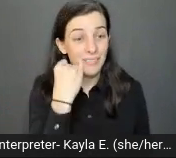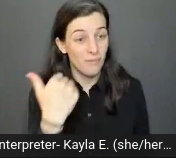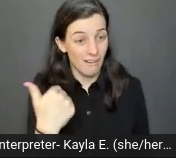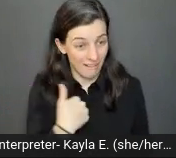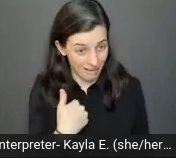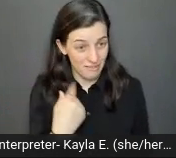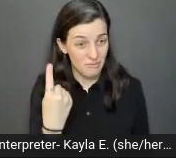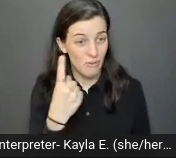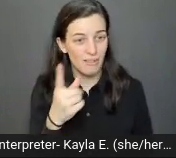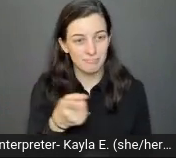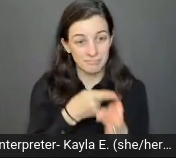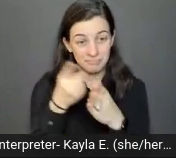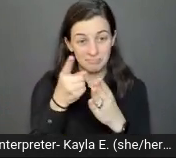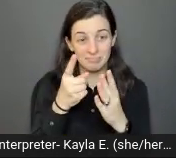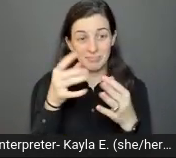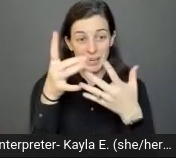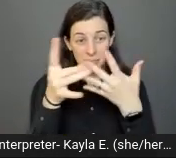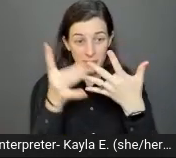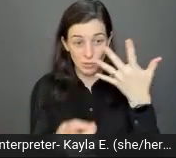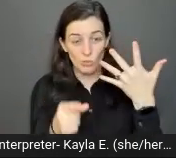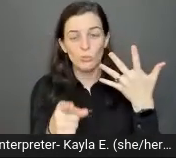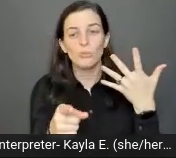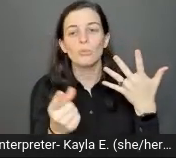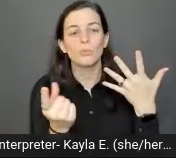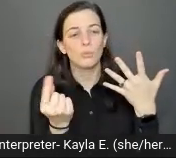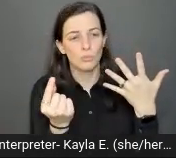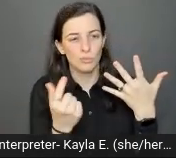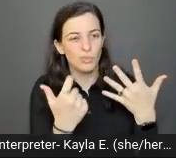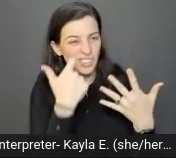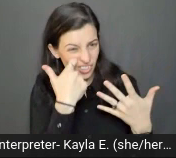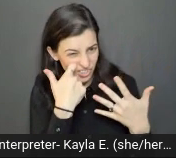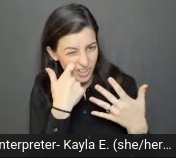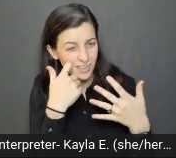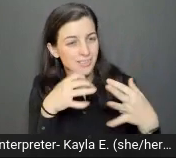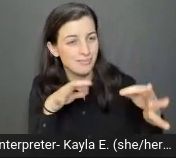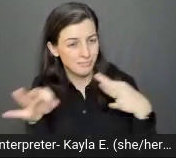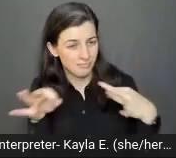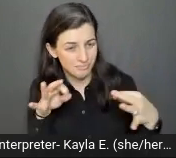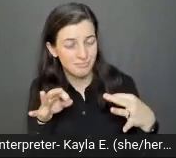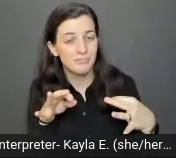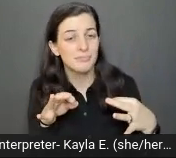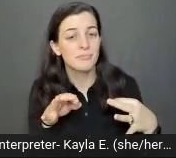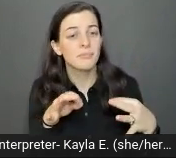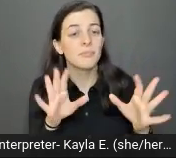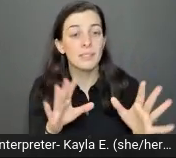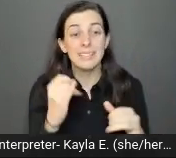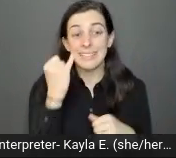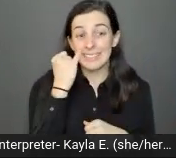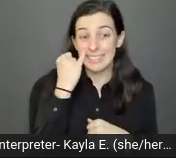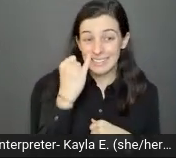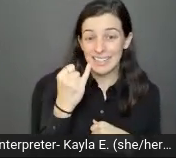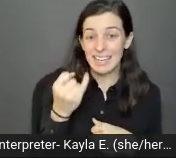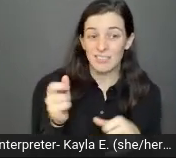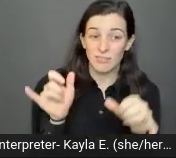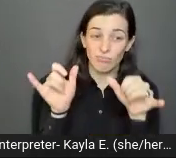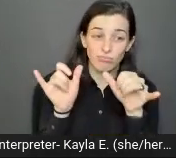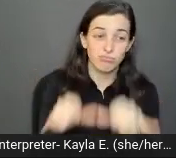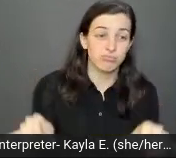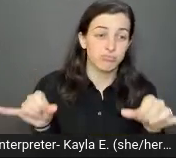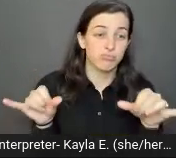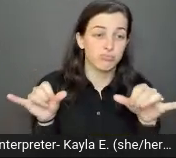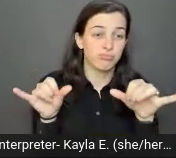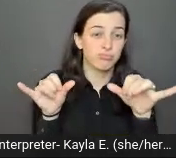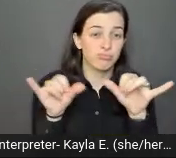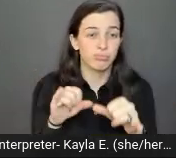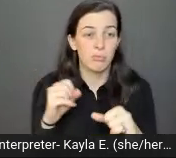the alt text should be what we just just get what we just discussed. However, if your logo is a common practice link back to the